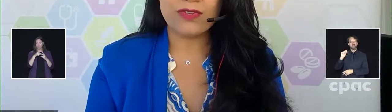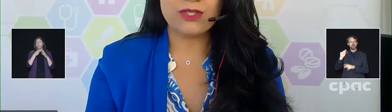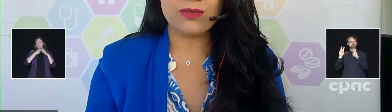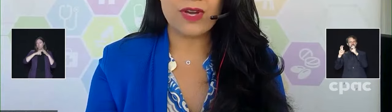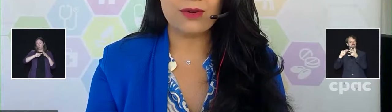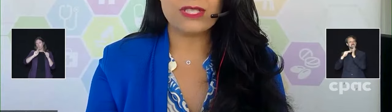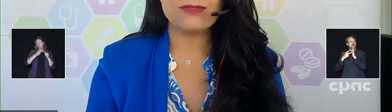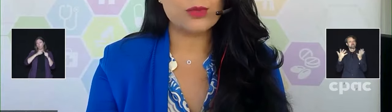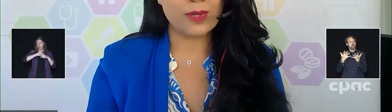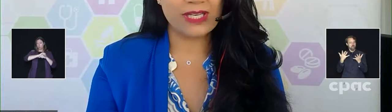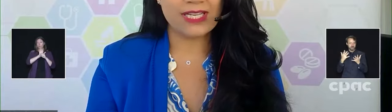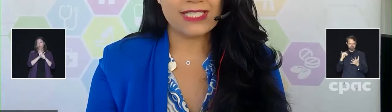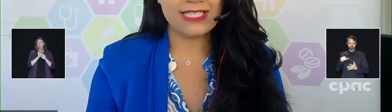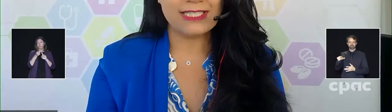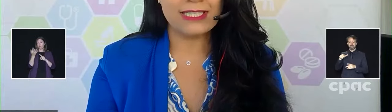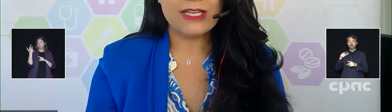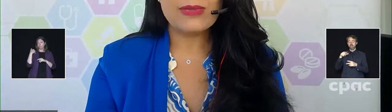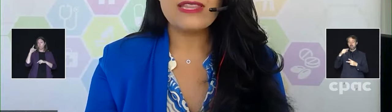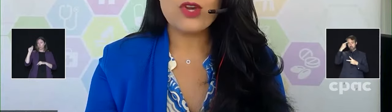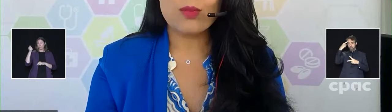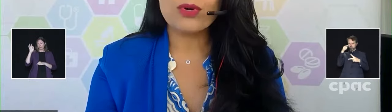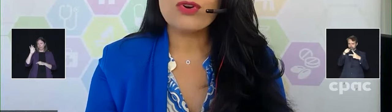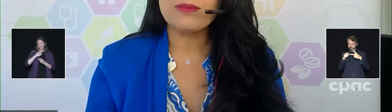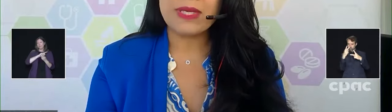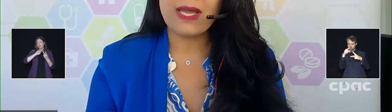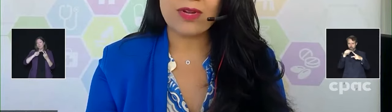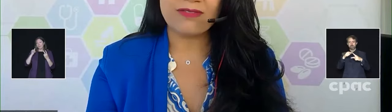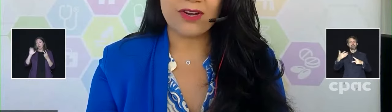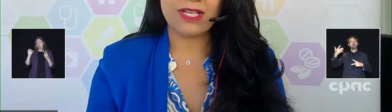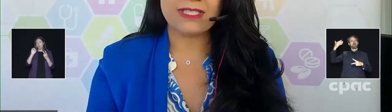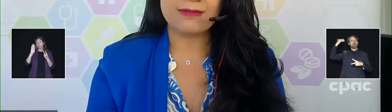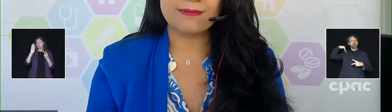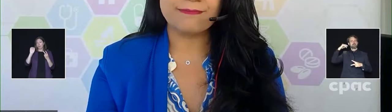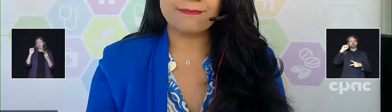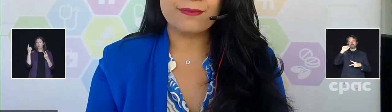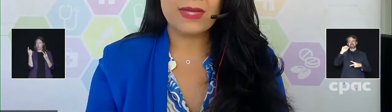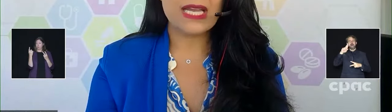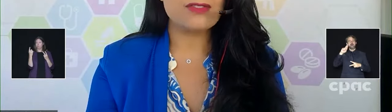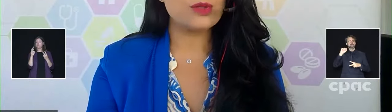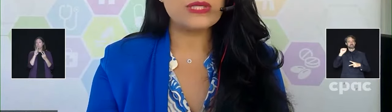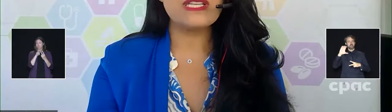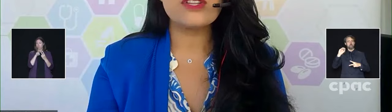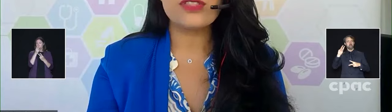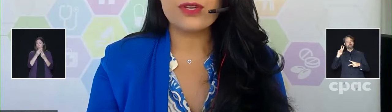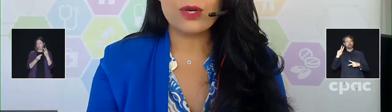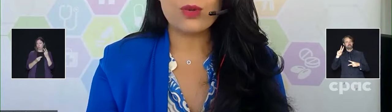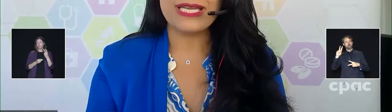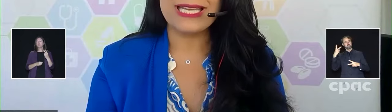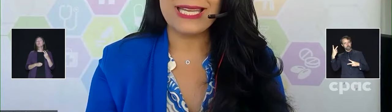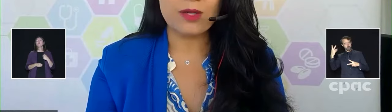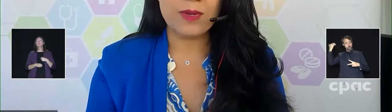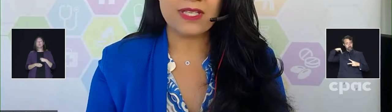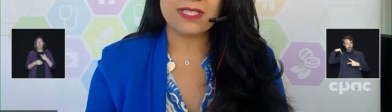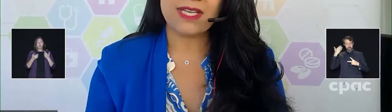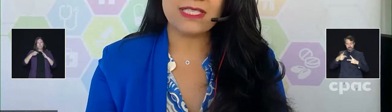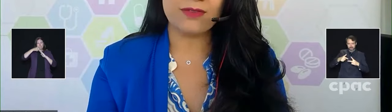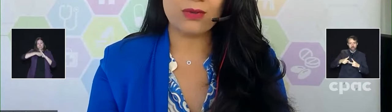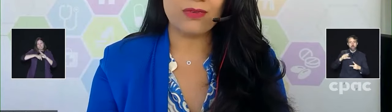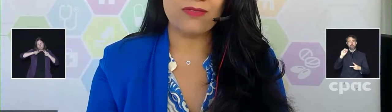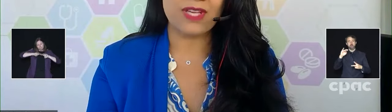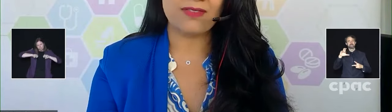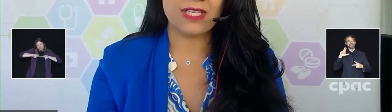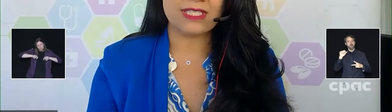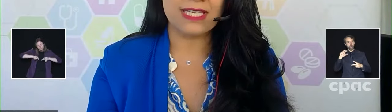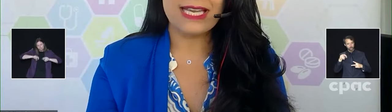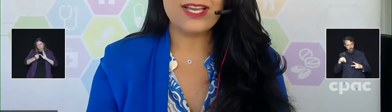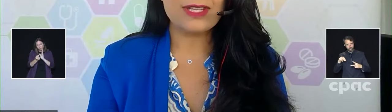SARS-CoV-2 virus from 2019 and the Omicron BA1 variant. After completing a thorough and independent scientific